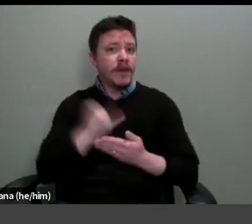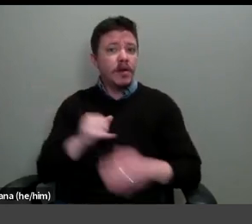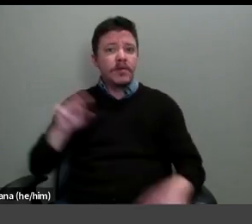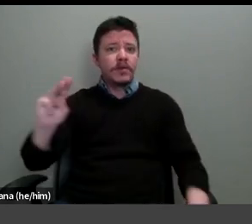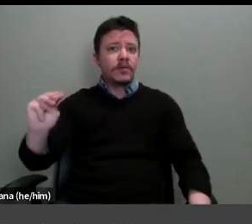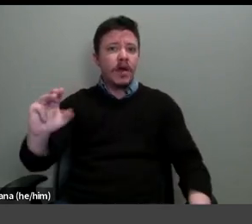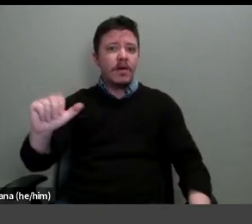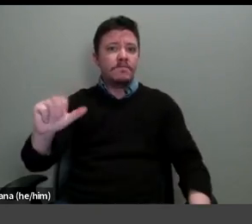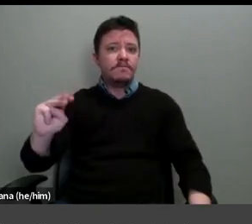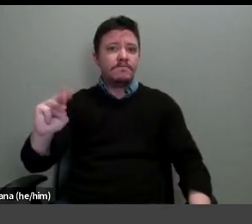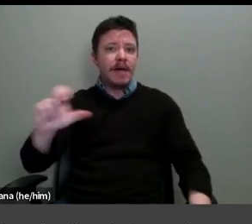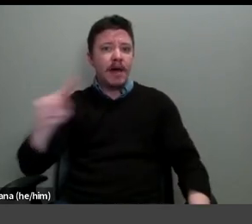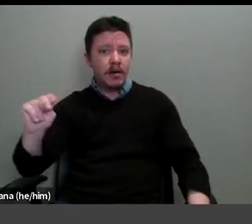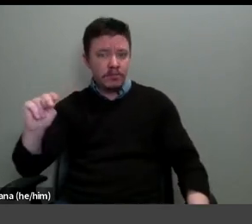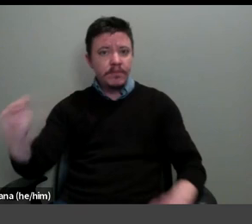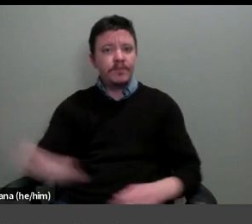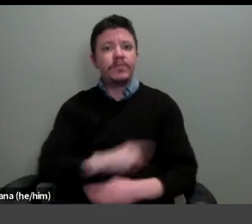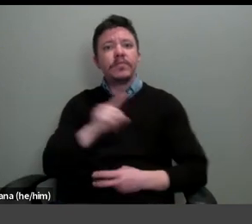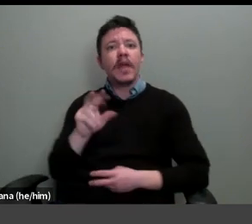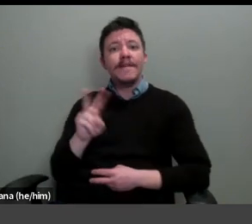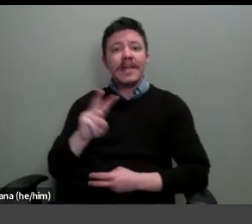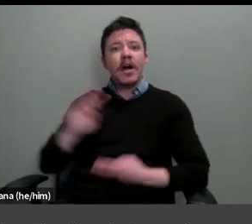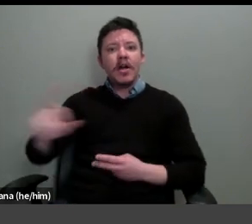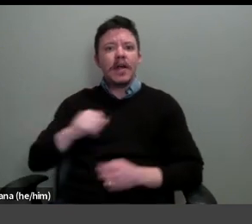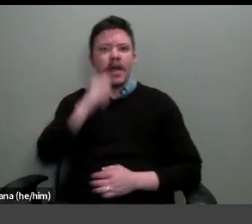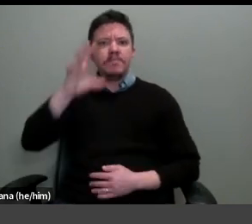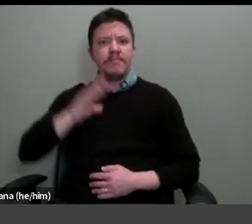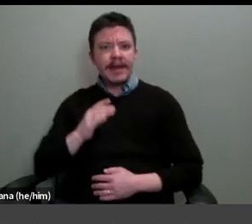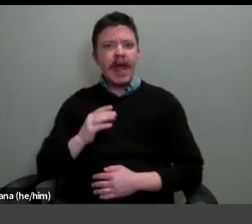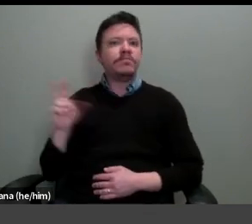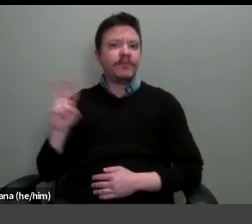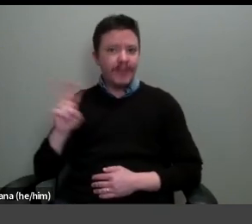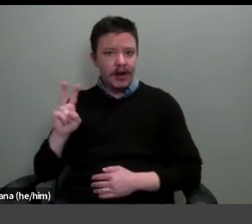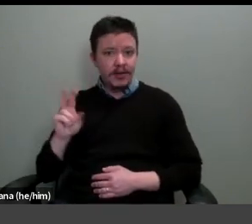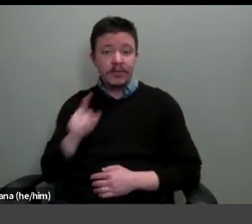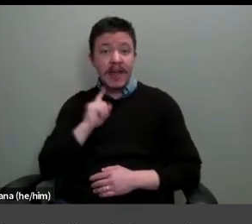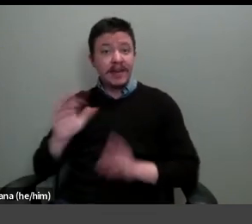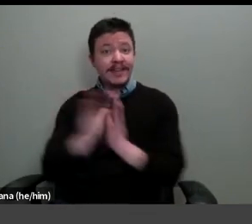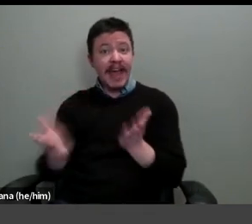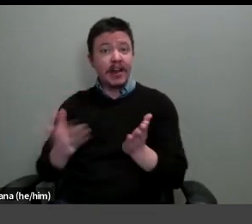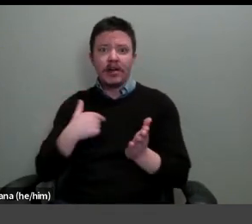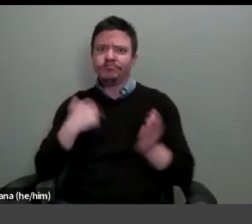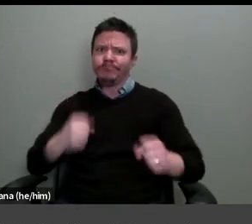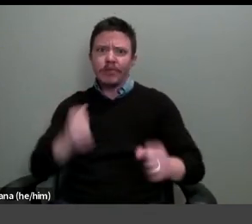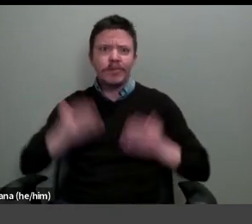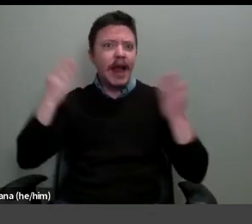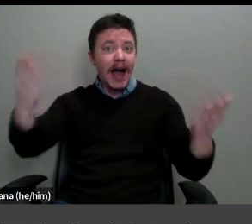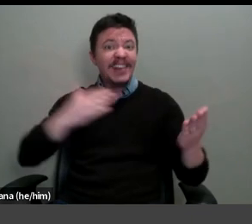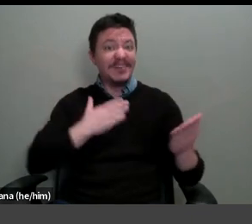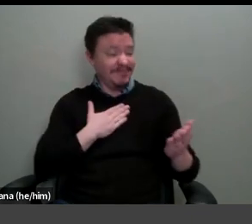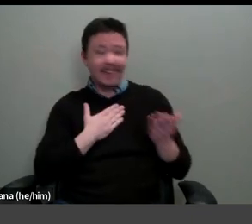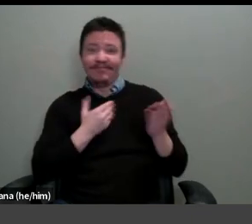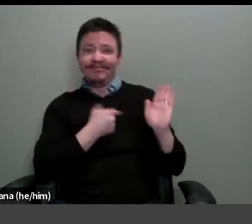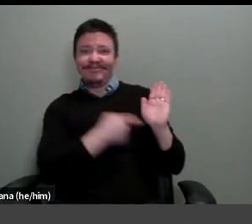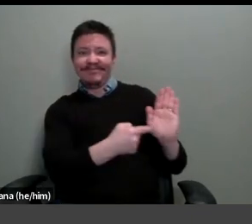Vuillard and Madame Vuillard, and co-author of its catalog. And I recommend it highly. I've got my copy right here. And you can also